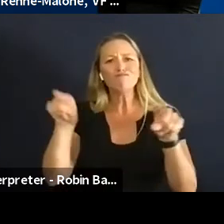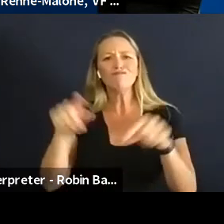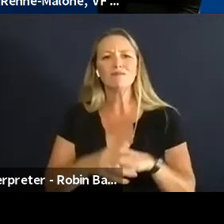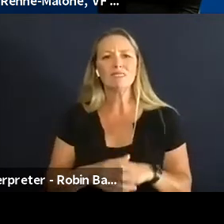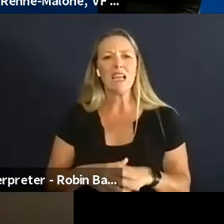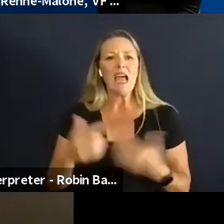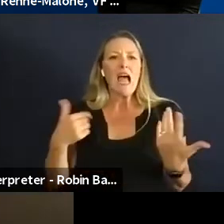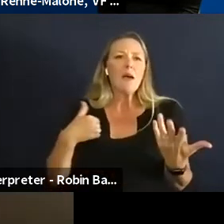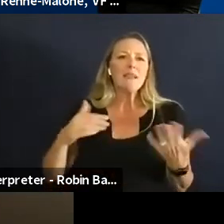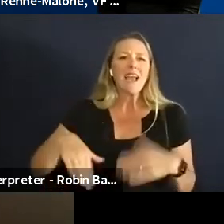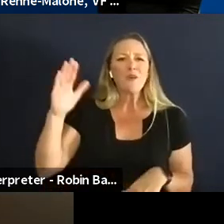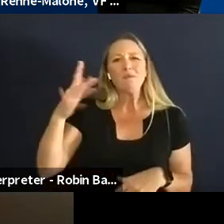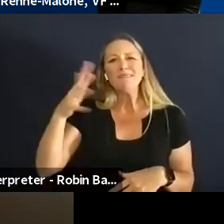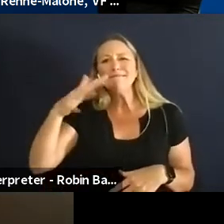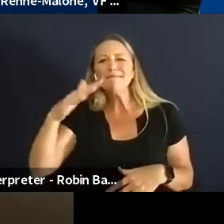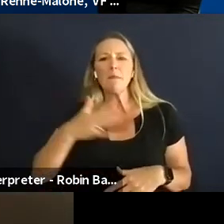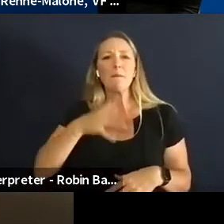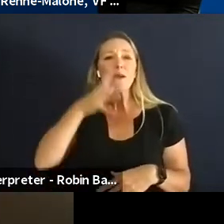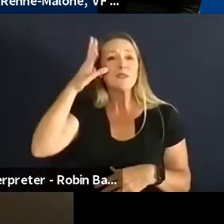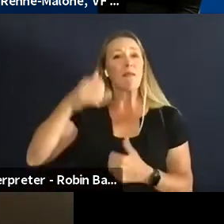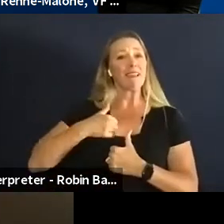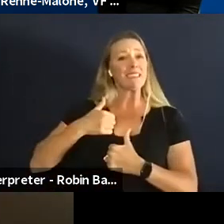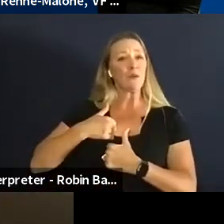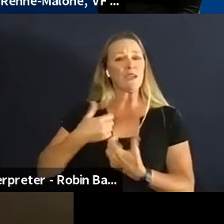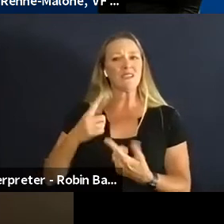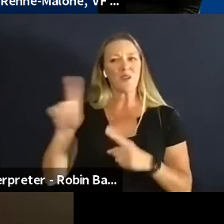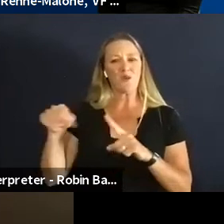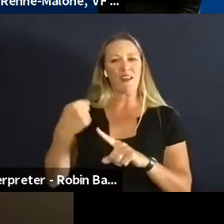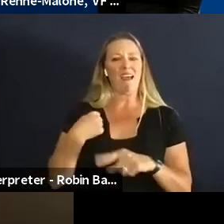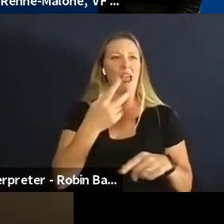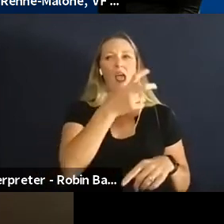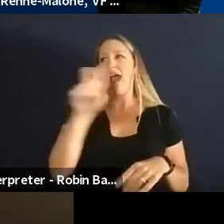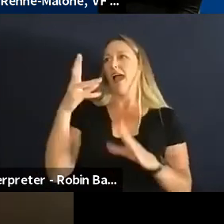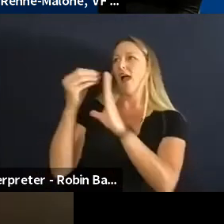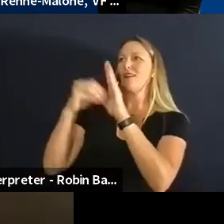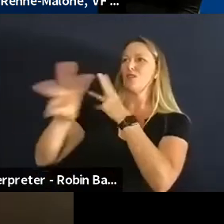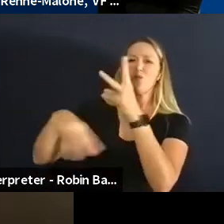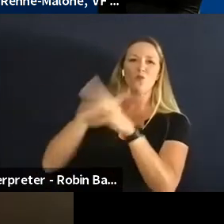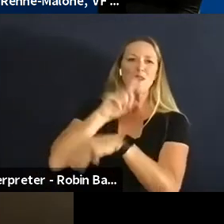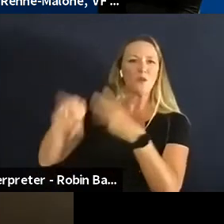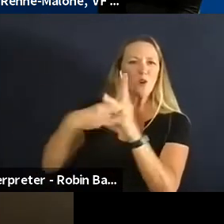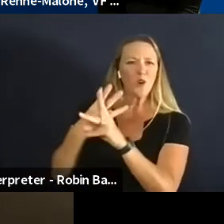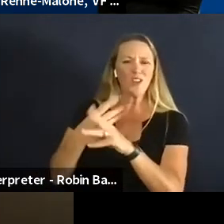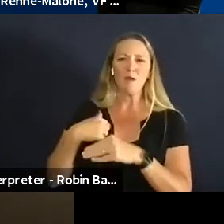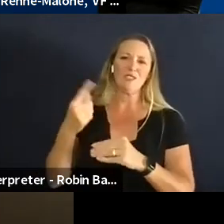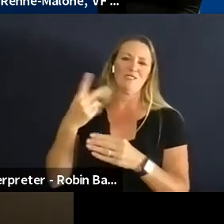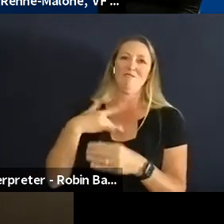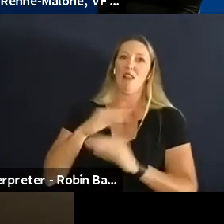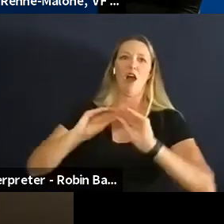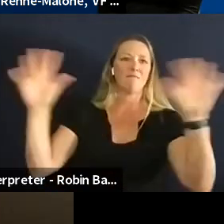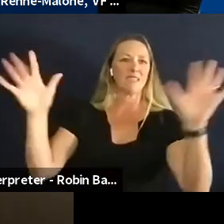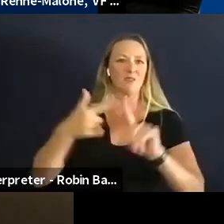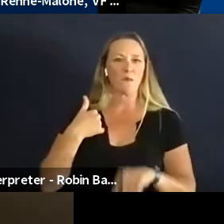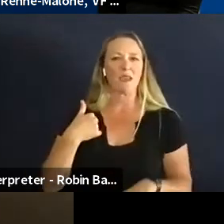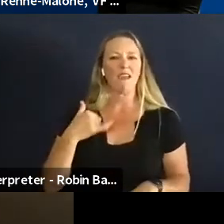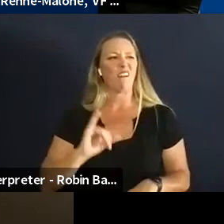military and then I think when I got into the real world it just kind of uh the writing was on the wall like hey you're one of